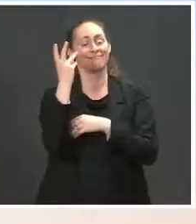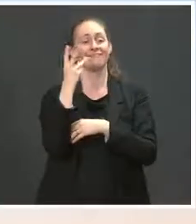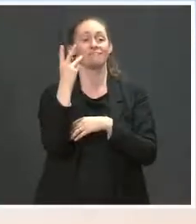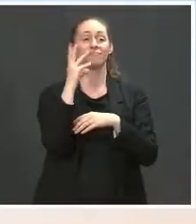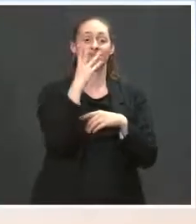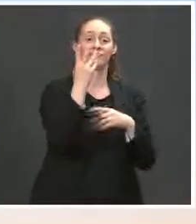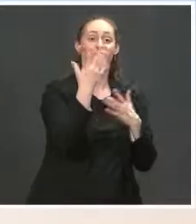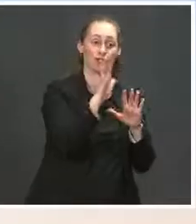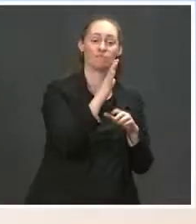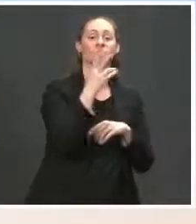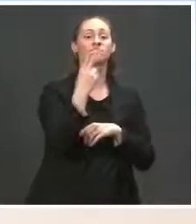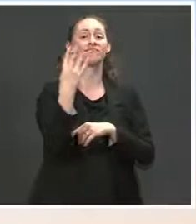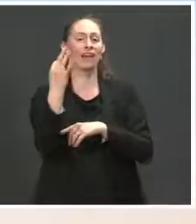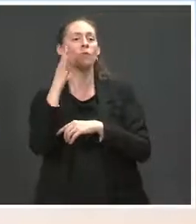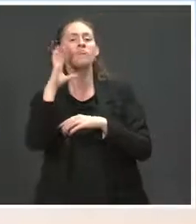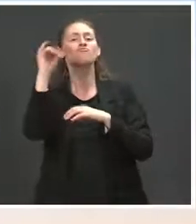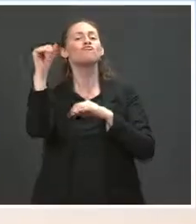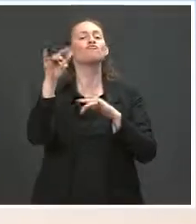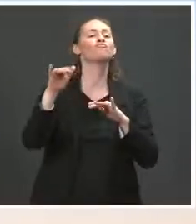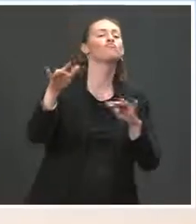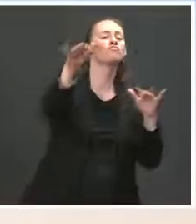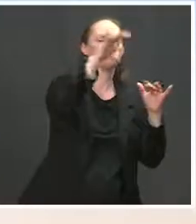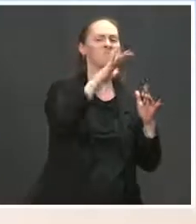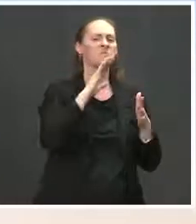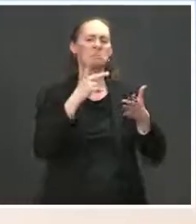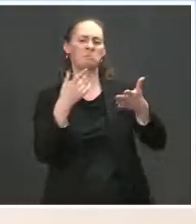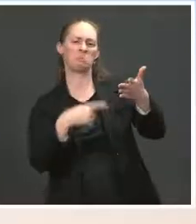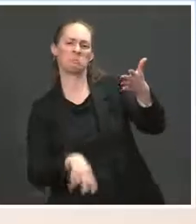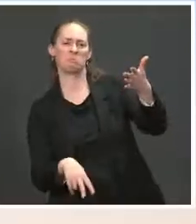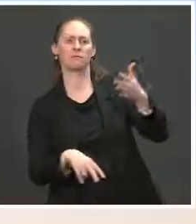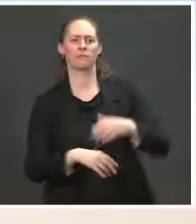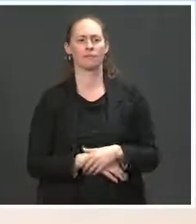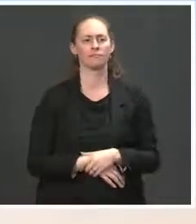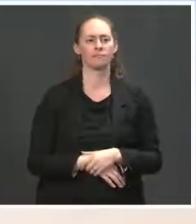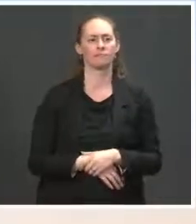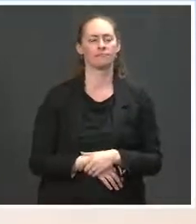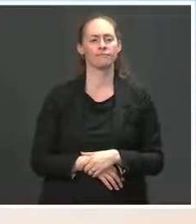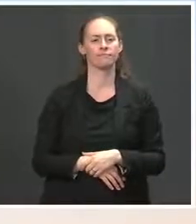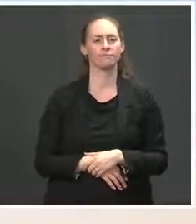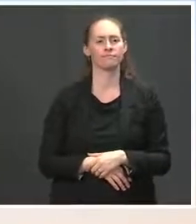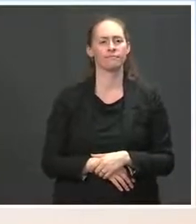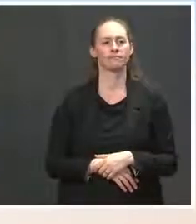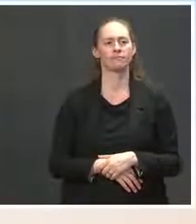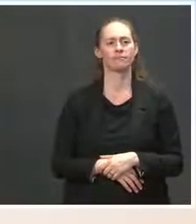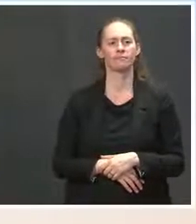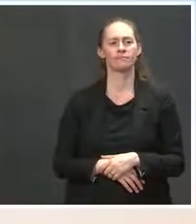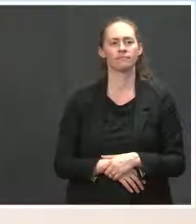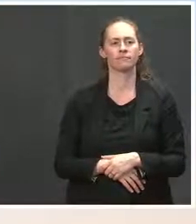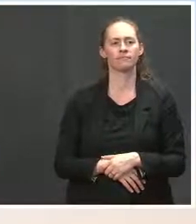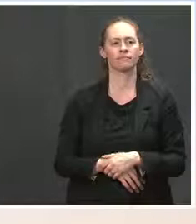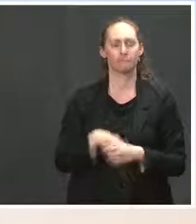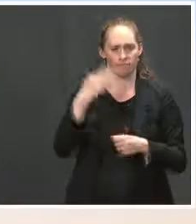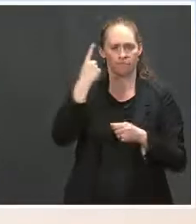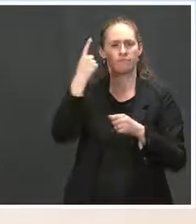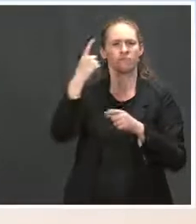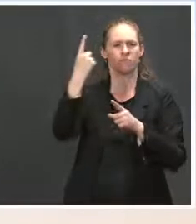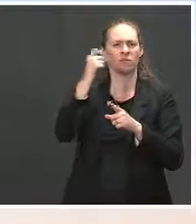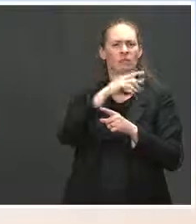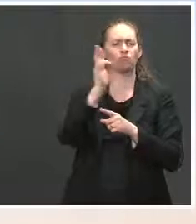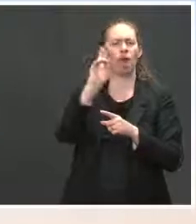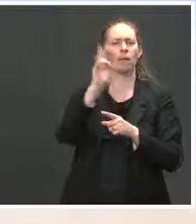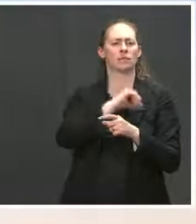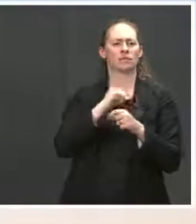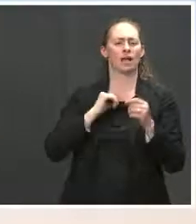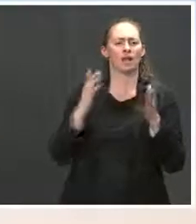The The context of the question is that there are Republican senators, such as Marco Rubio or Mike Lee, who have said in the past that they are